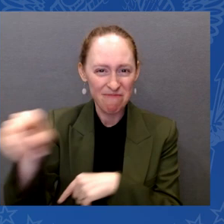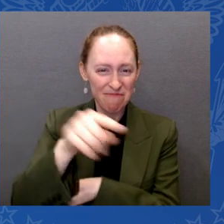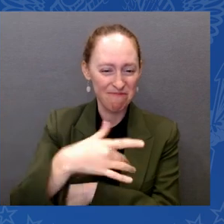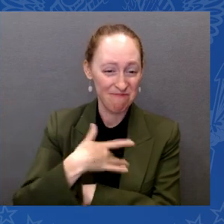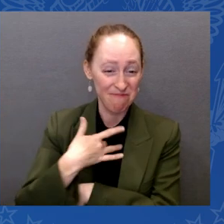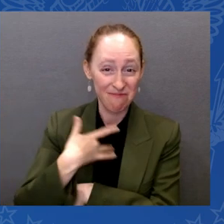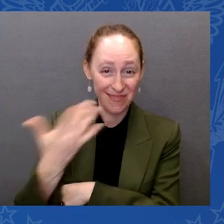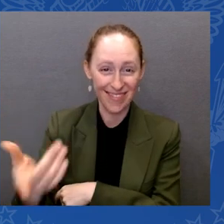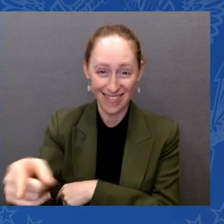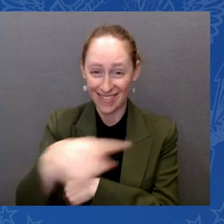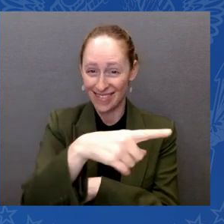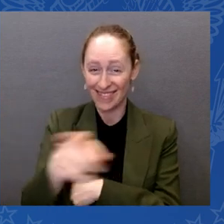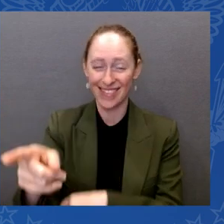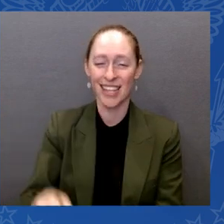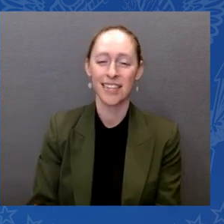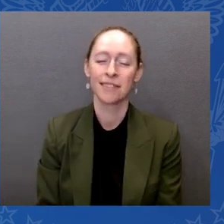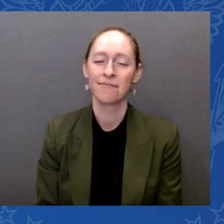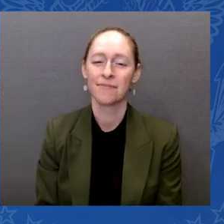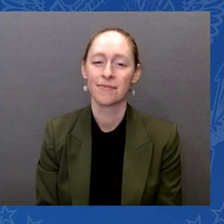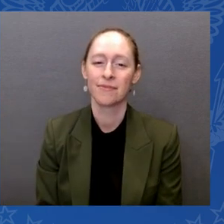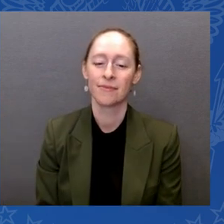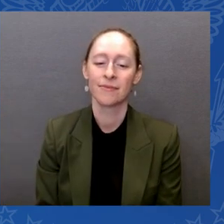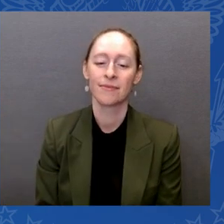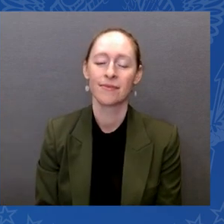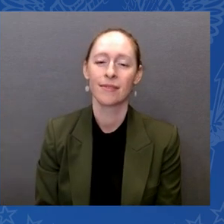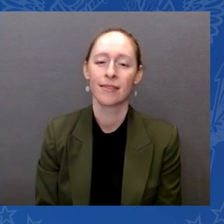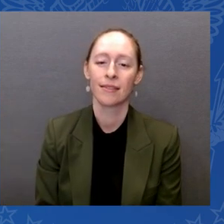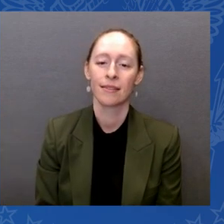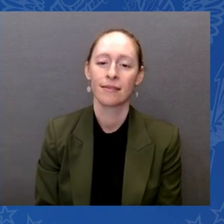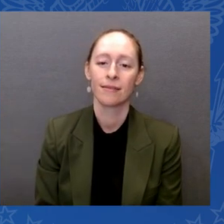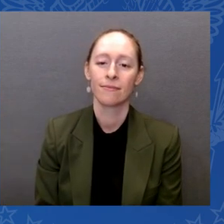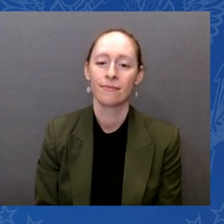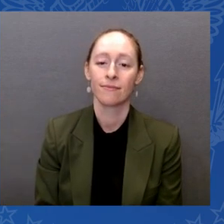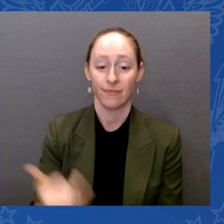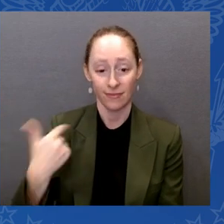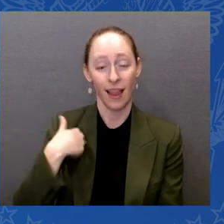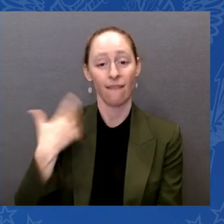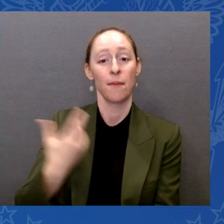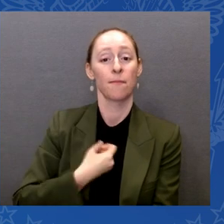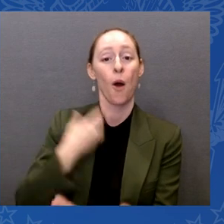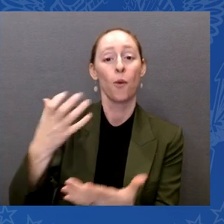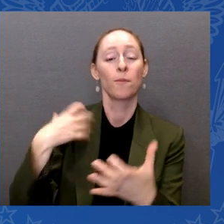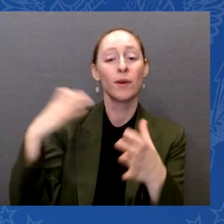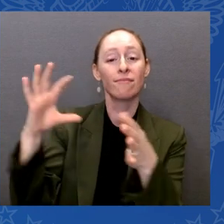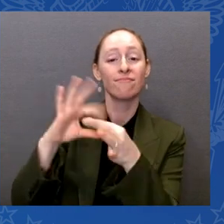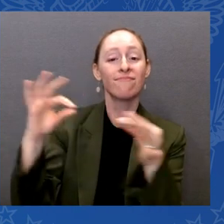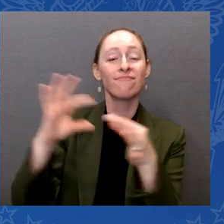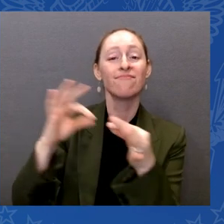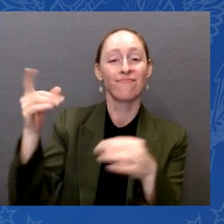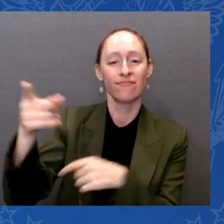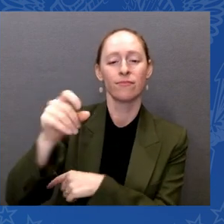Susan Mazrui. She wrote. And here she is.